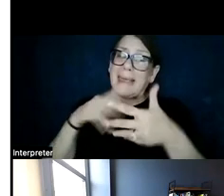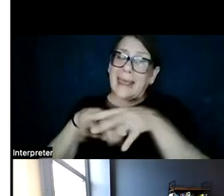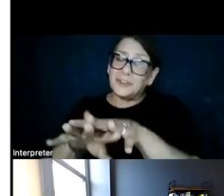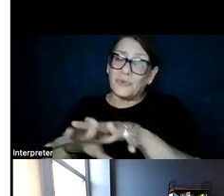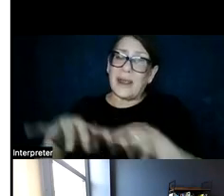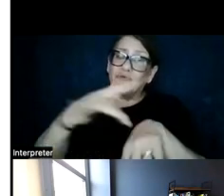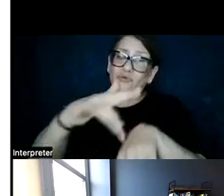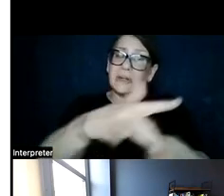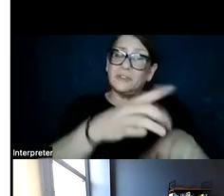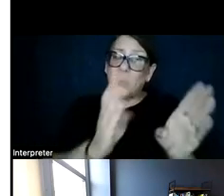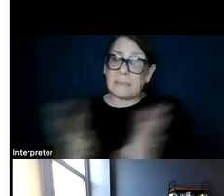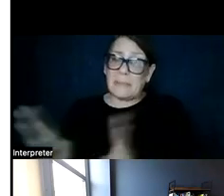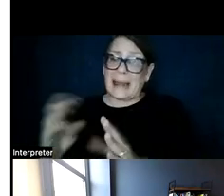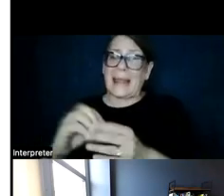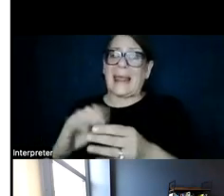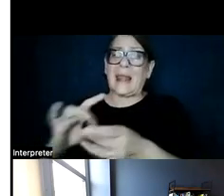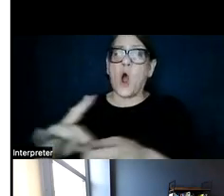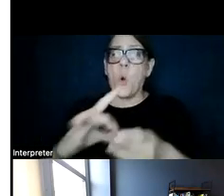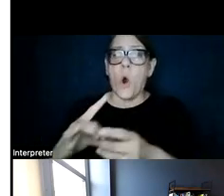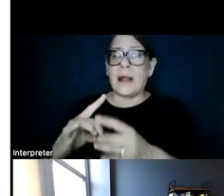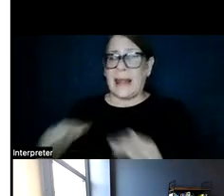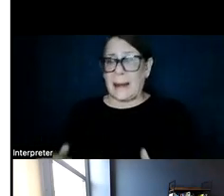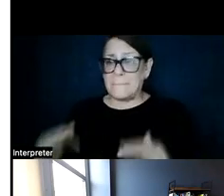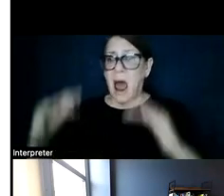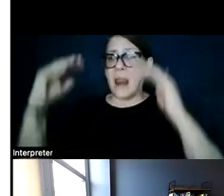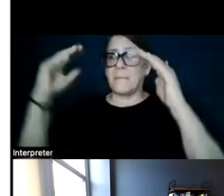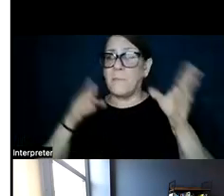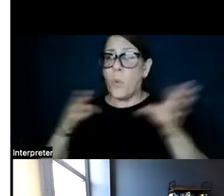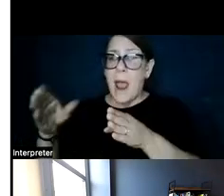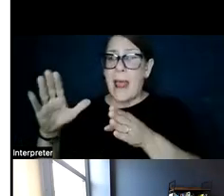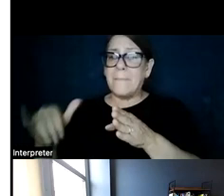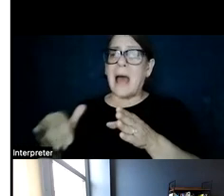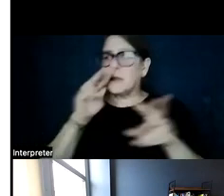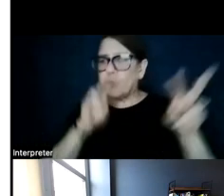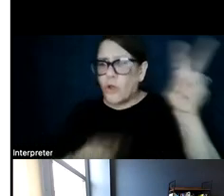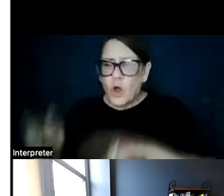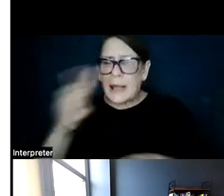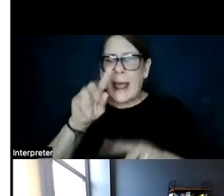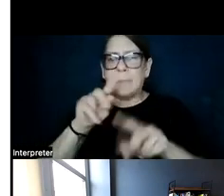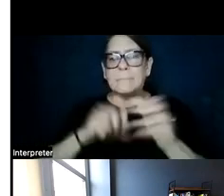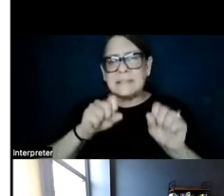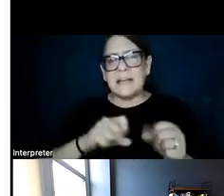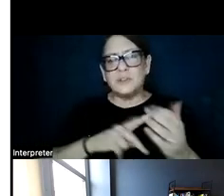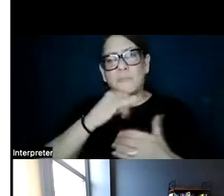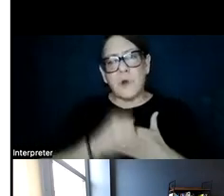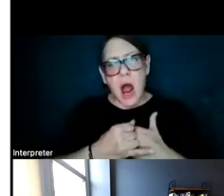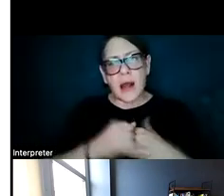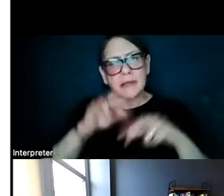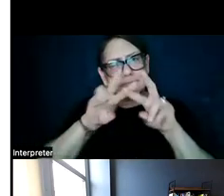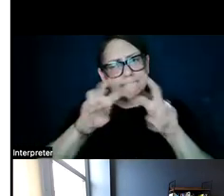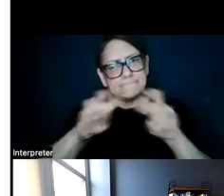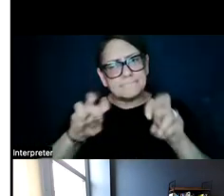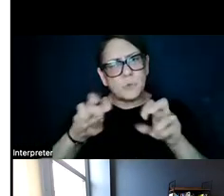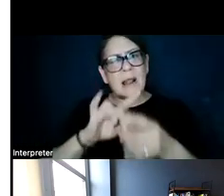planning in a coordinated bottom-up way by vetting these potential projects at a more local